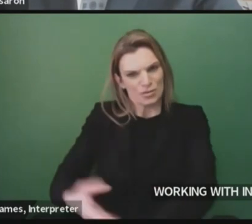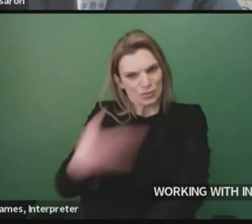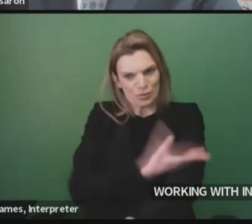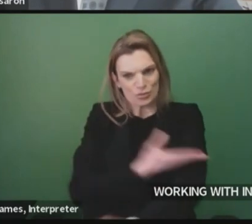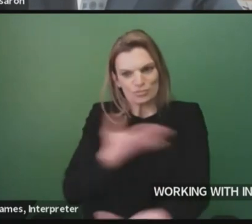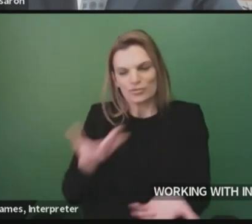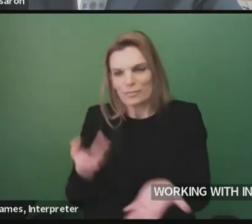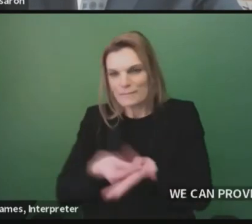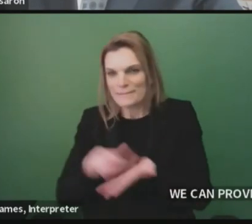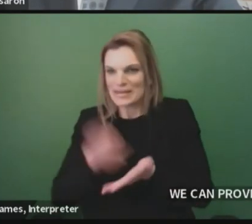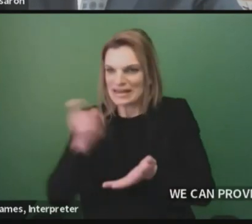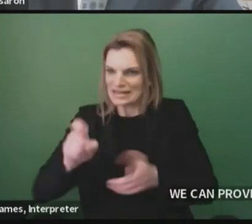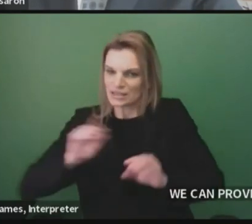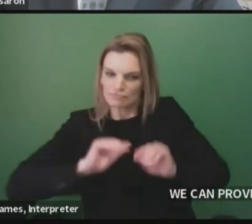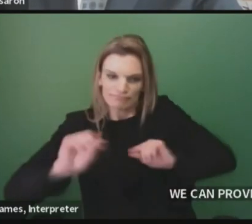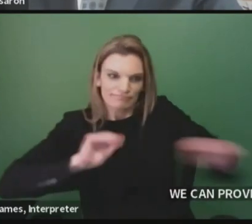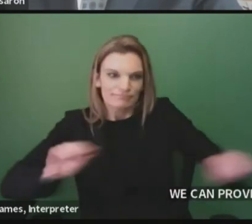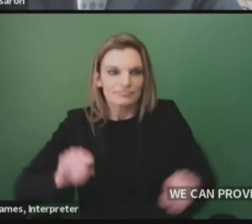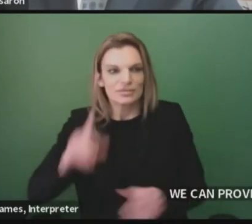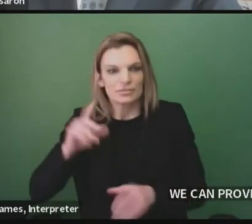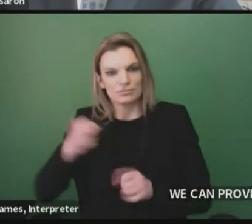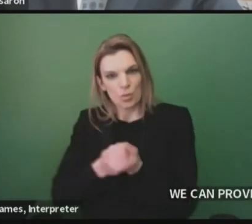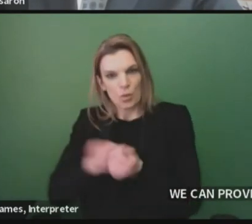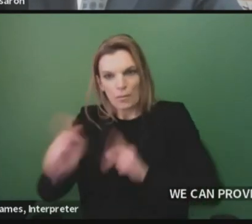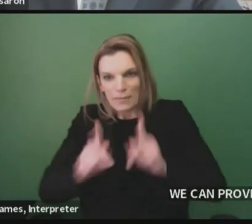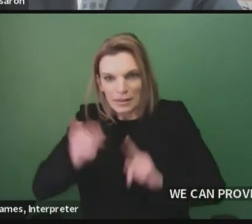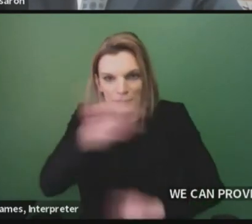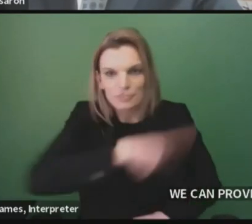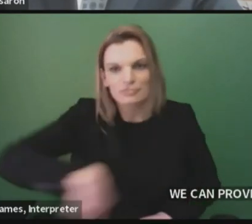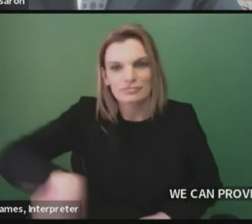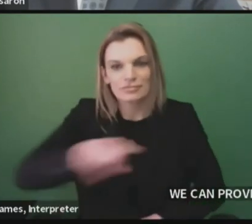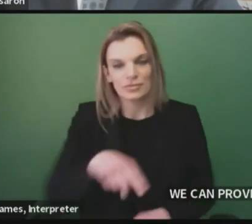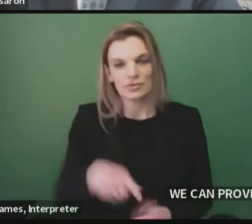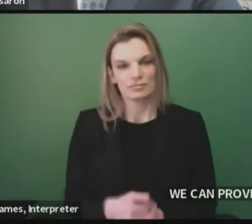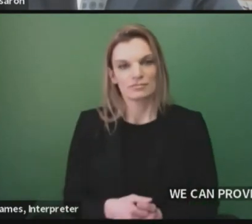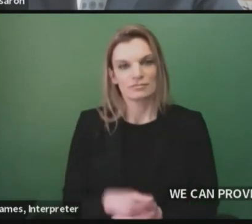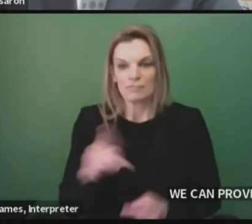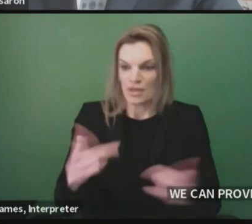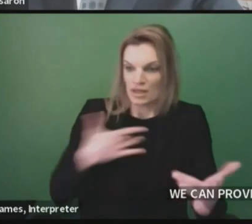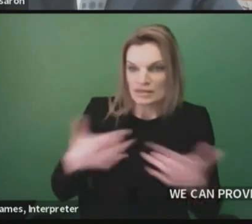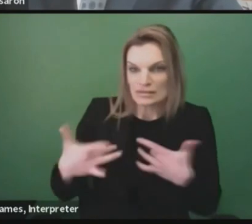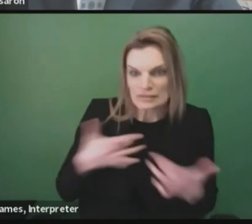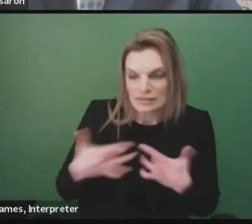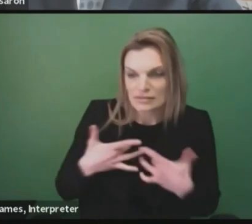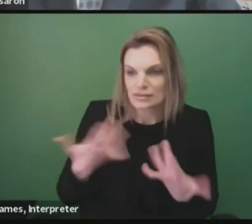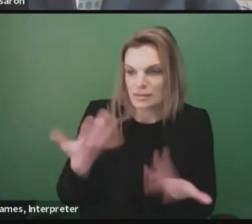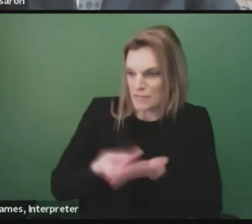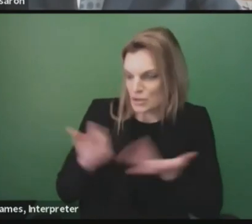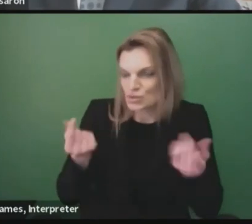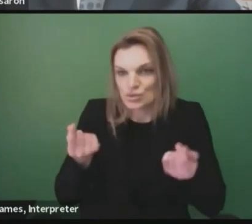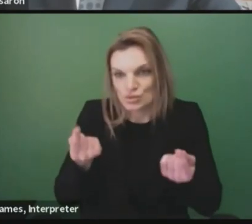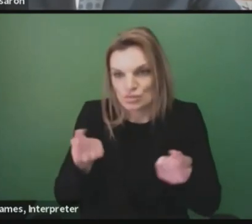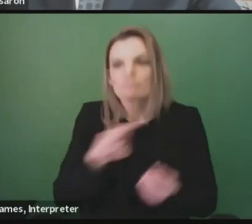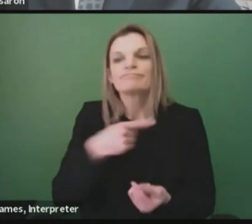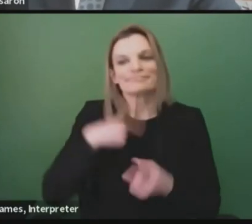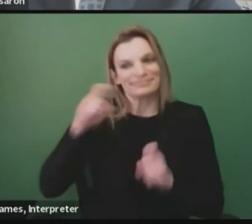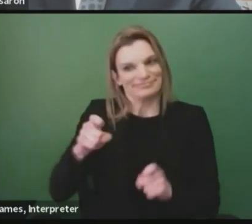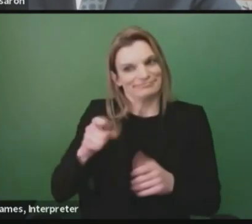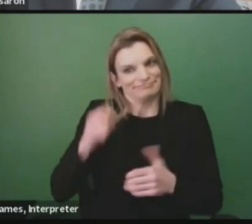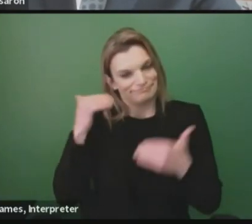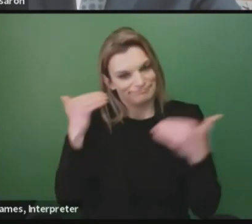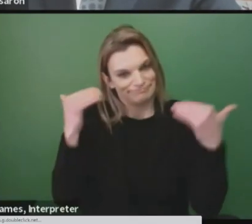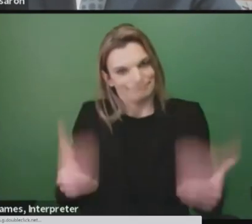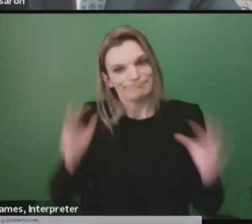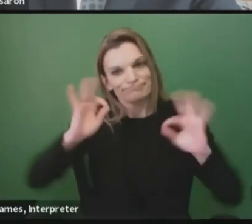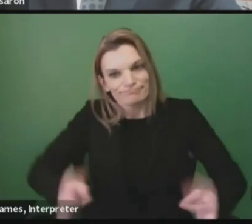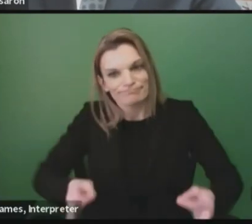need and deserve. Last, the Michigan COVID Recovery Plan will help our students and